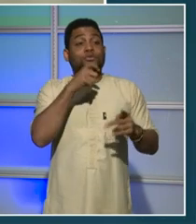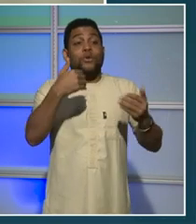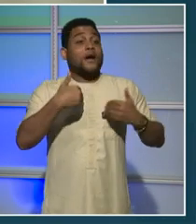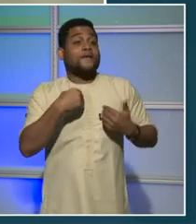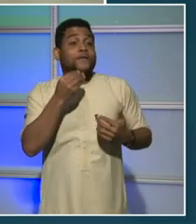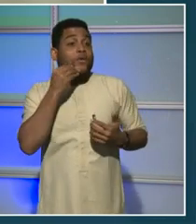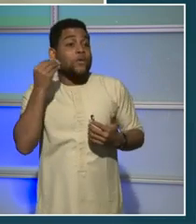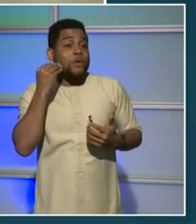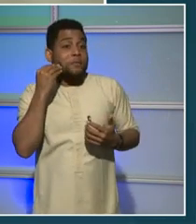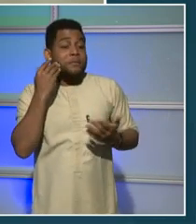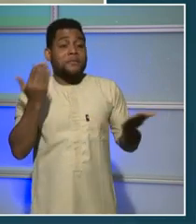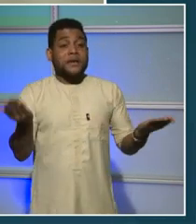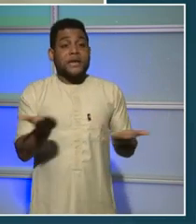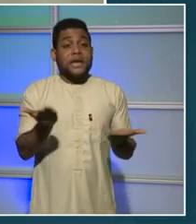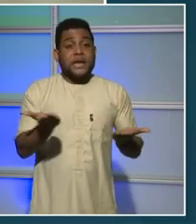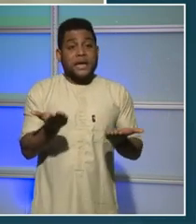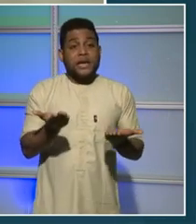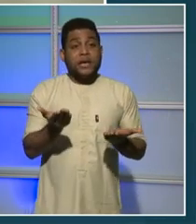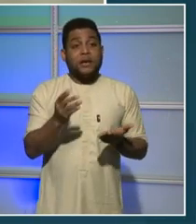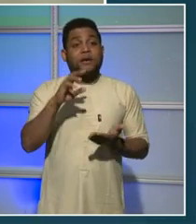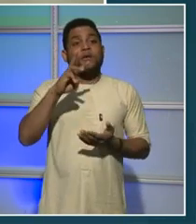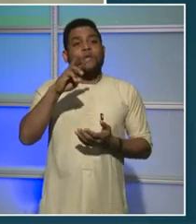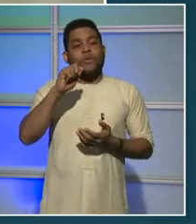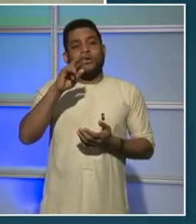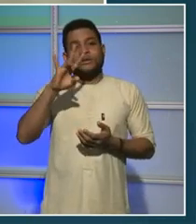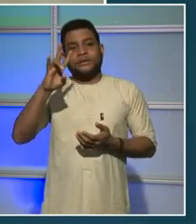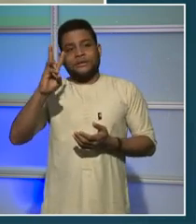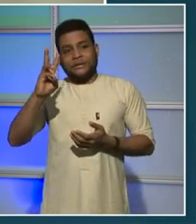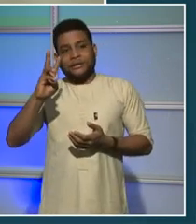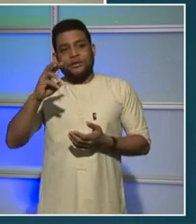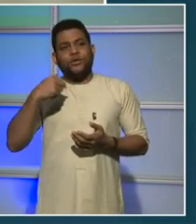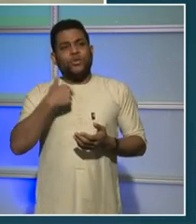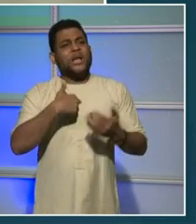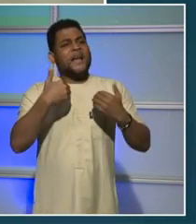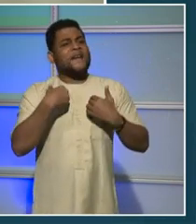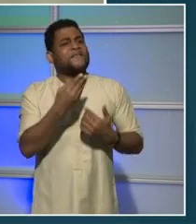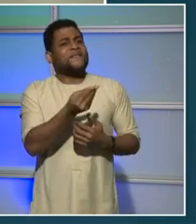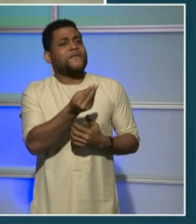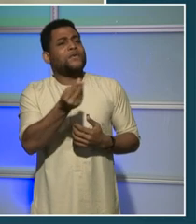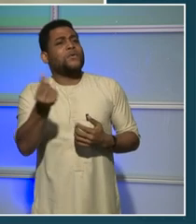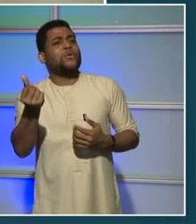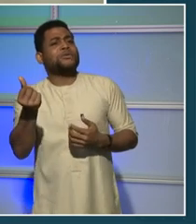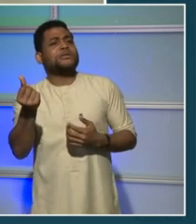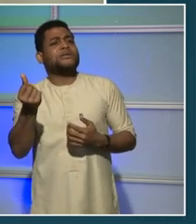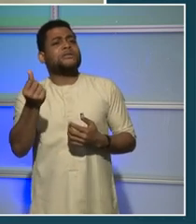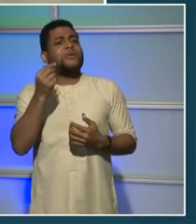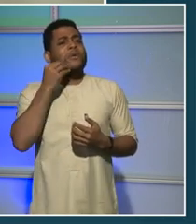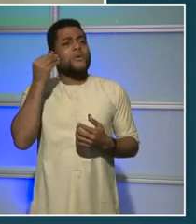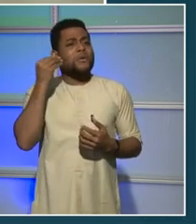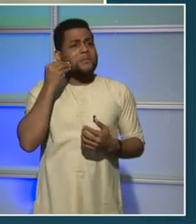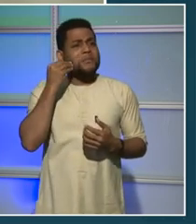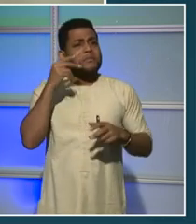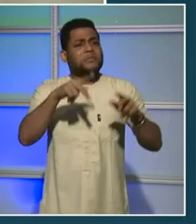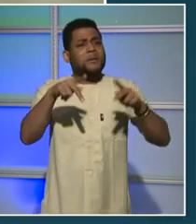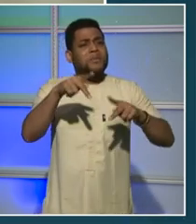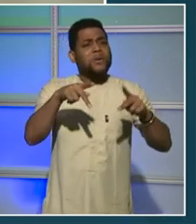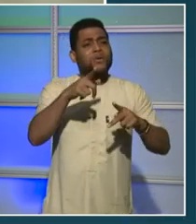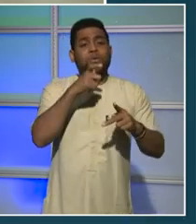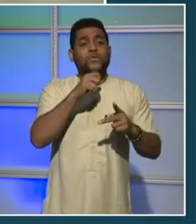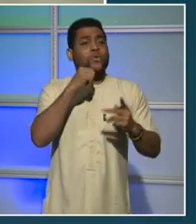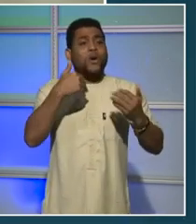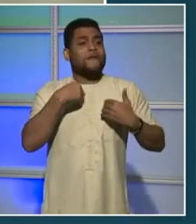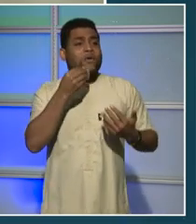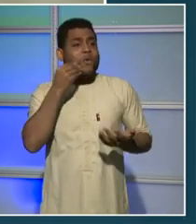several homeless shelters, and unfortunately, we have seen drug dealers and other individuals prey